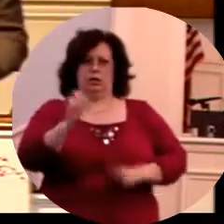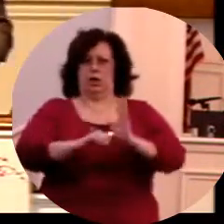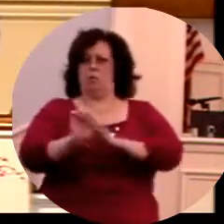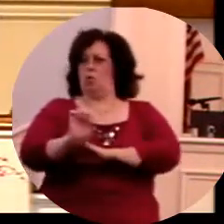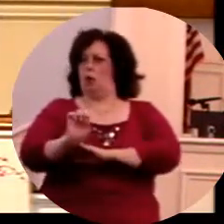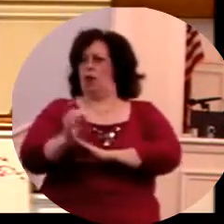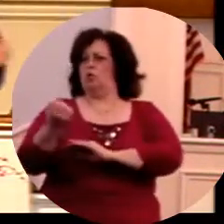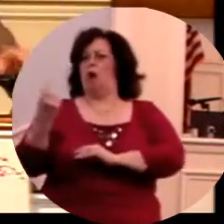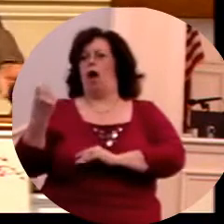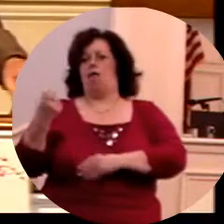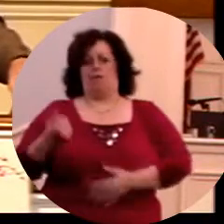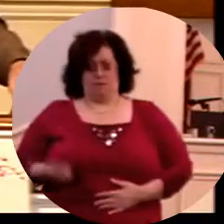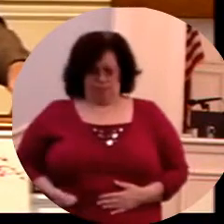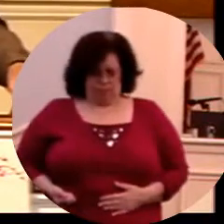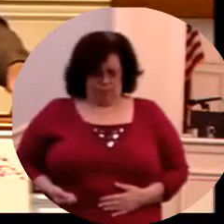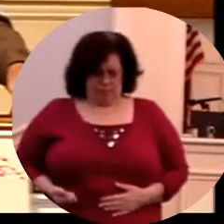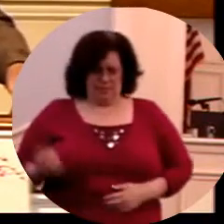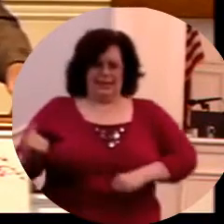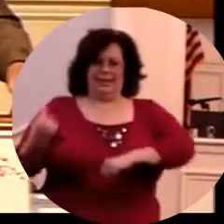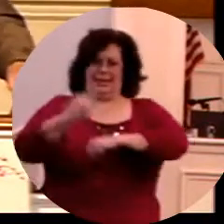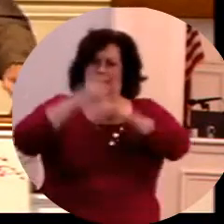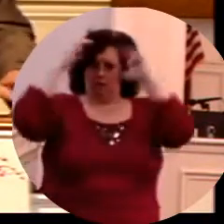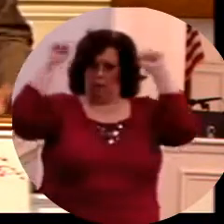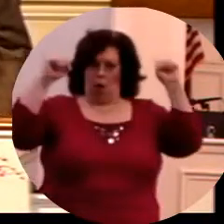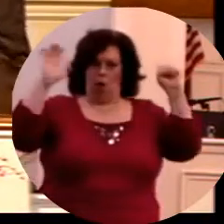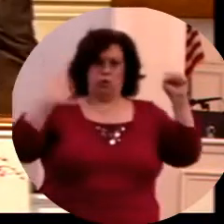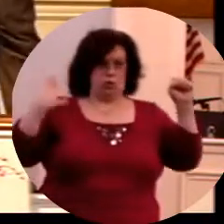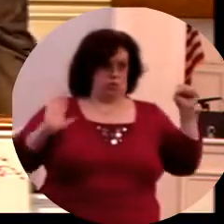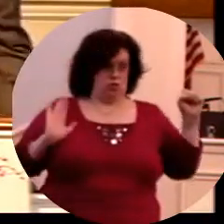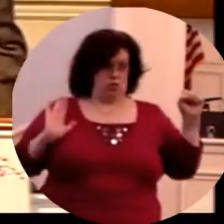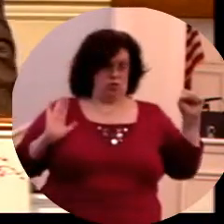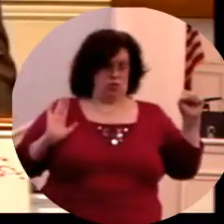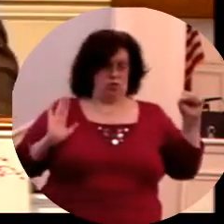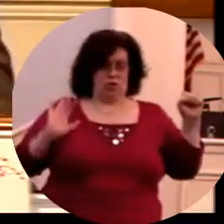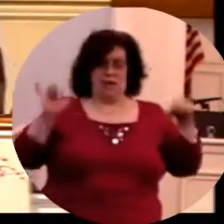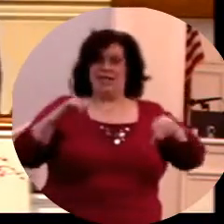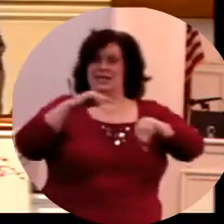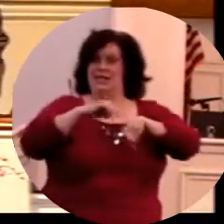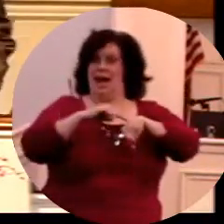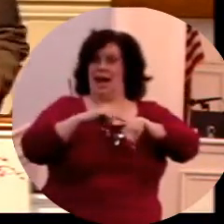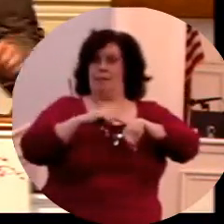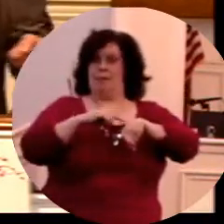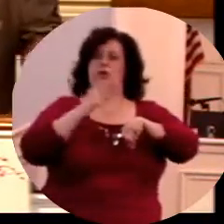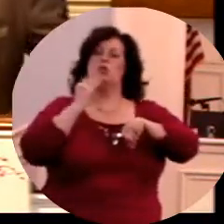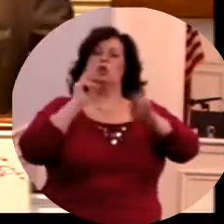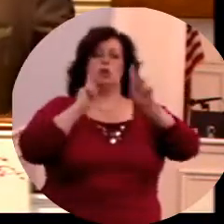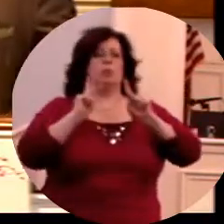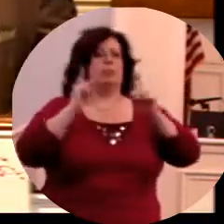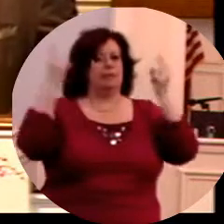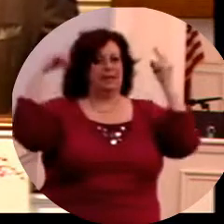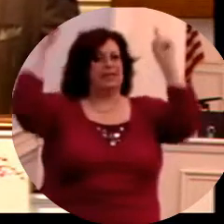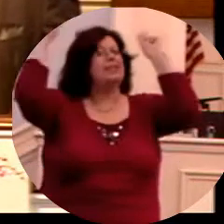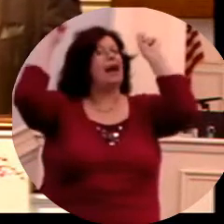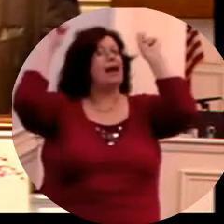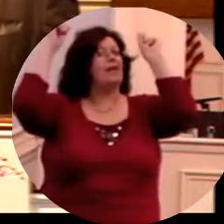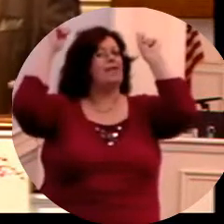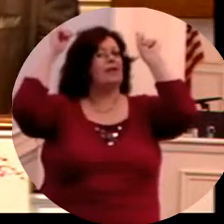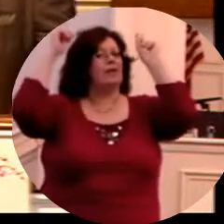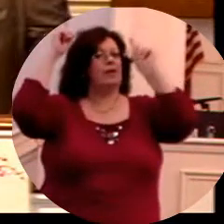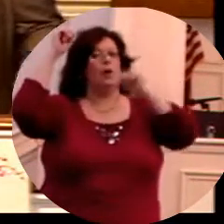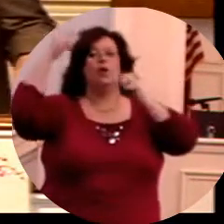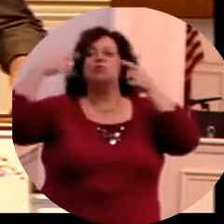and verse 12. Number two, the days of Moses were days when God's people prevailed